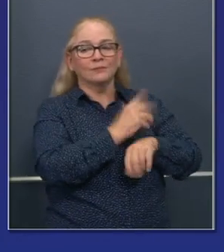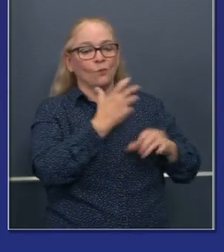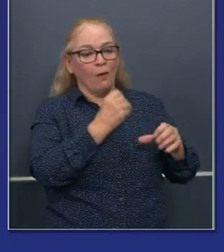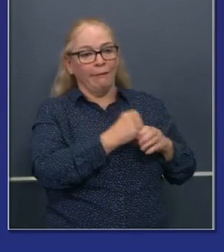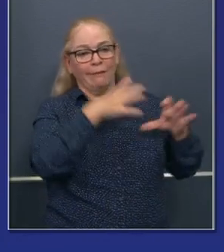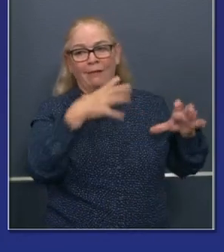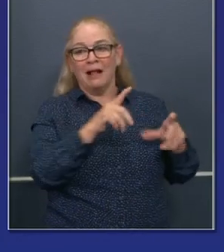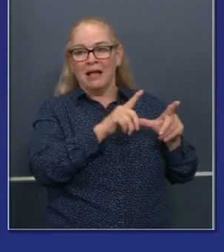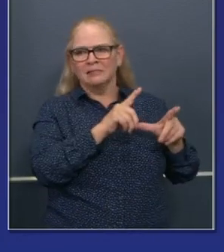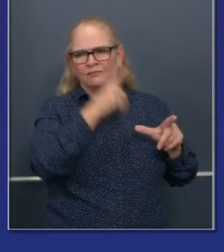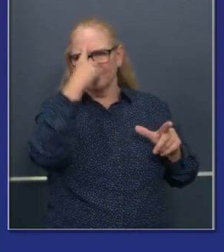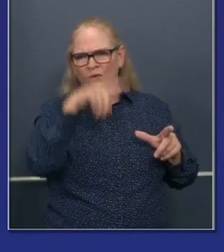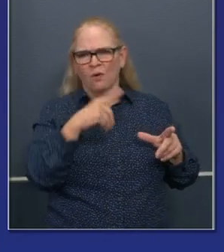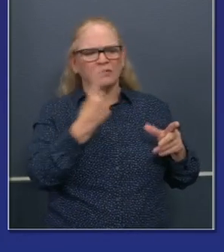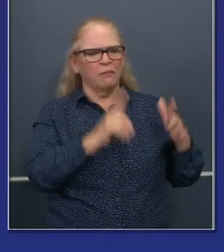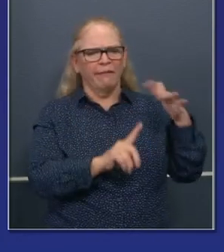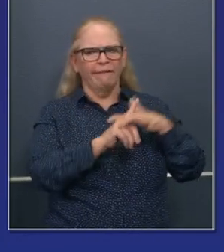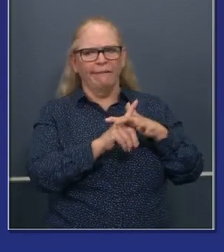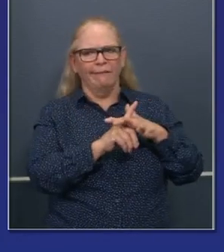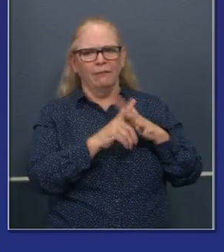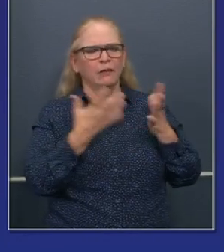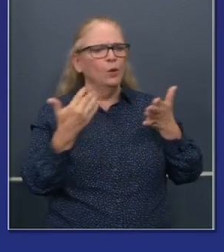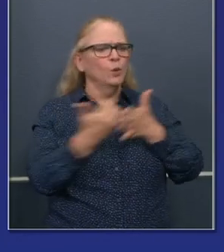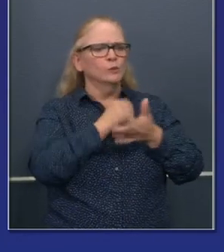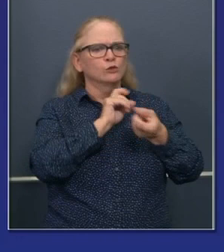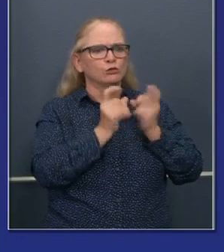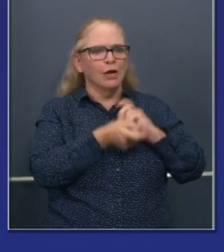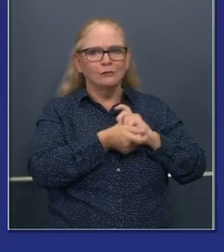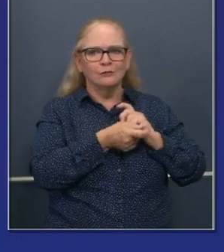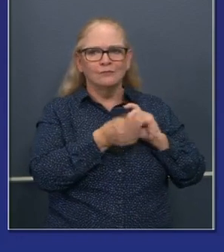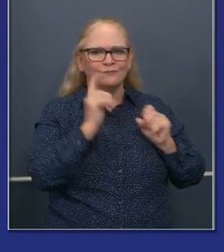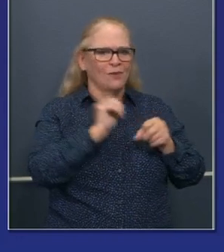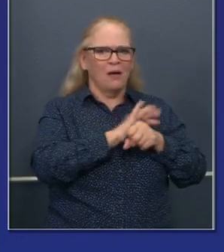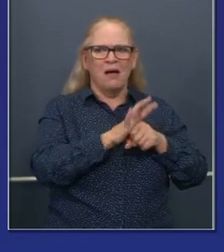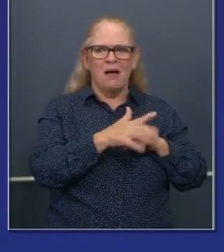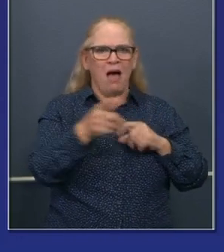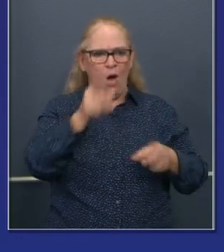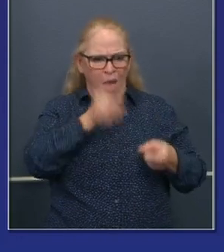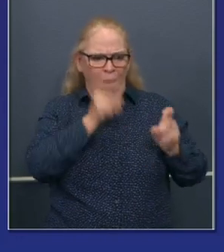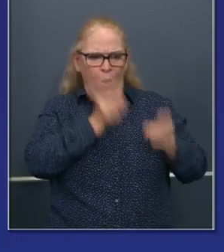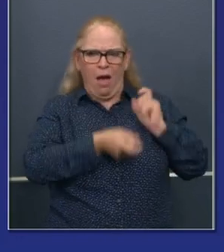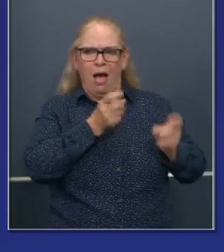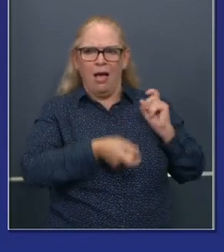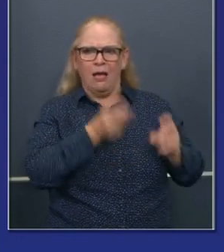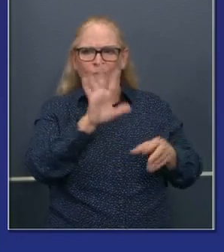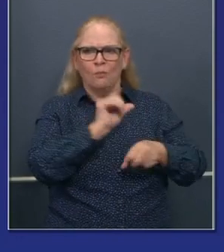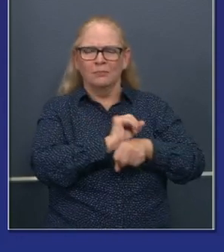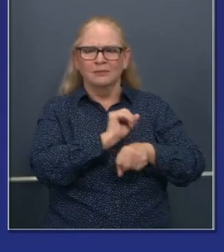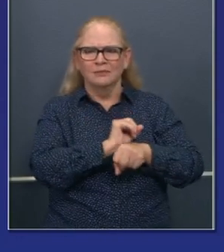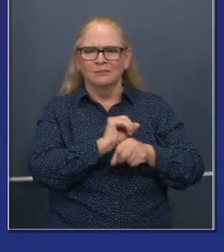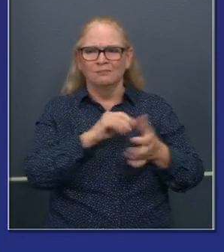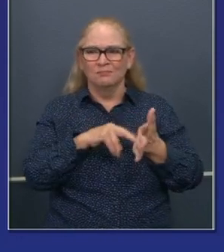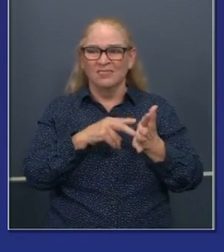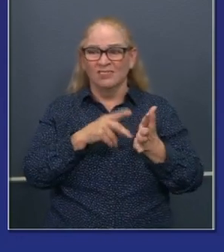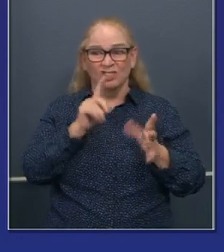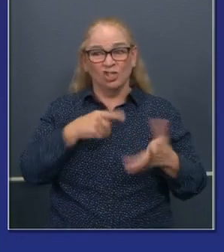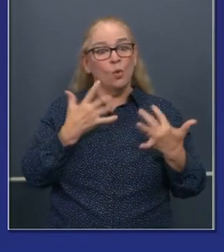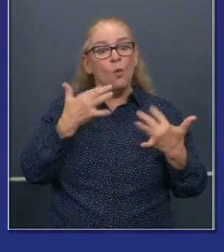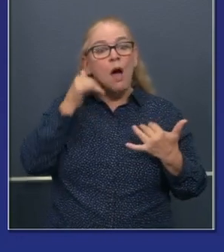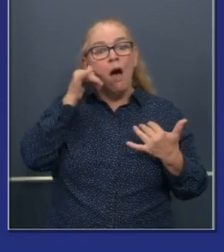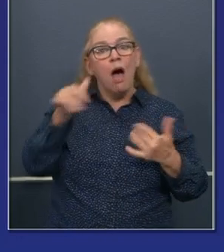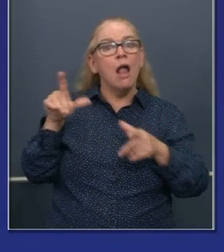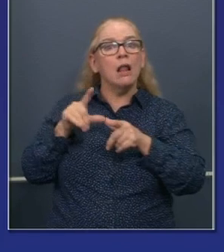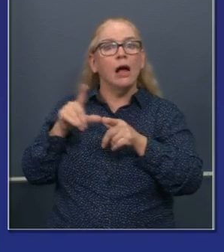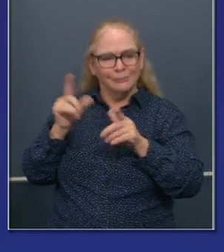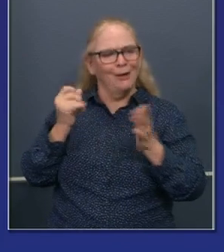pandemic environment. And so we've got to streamline permitting doesn't mean eliminating rules and regulations and, and, and don't, don't read